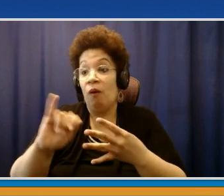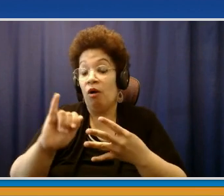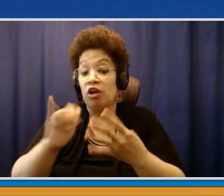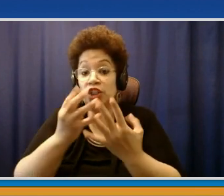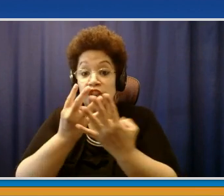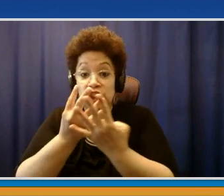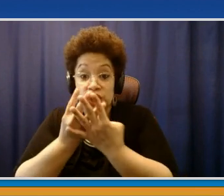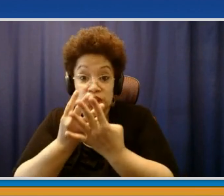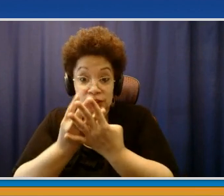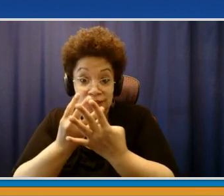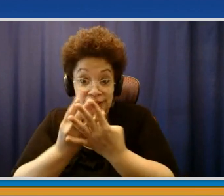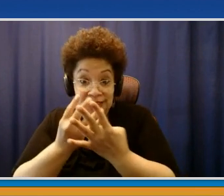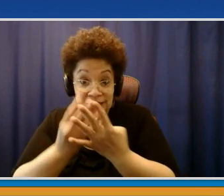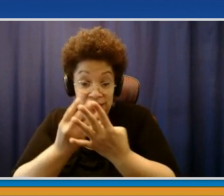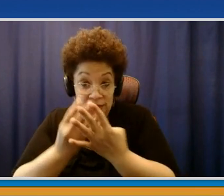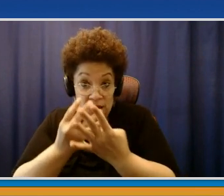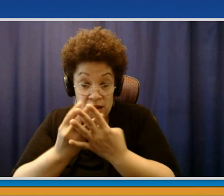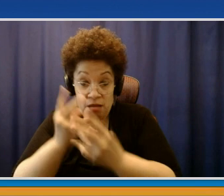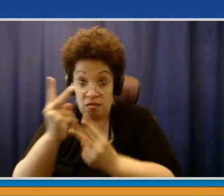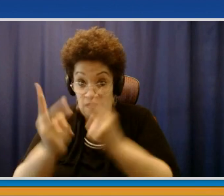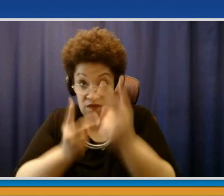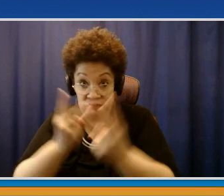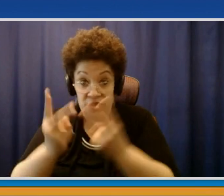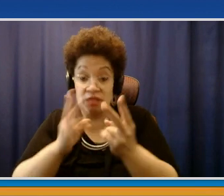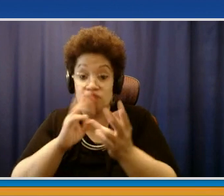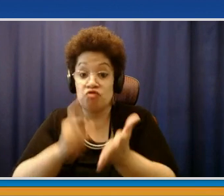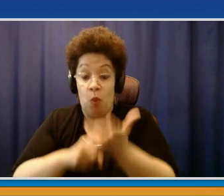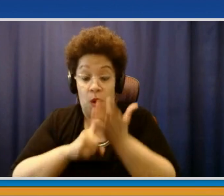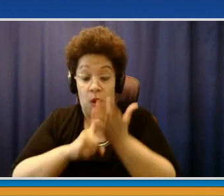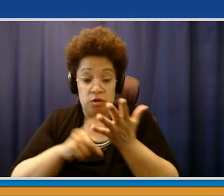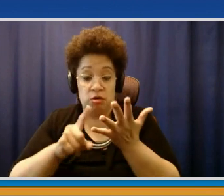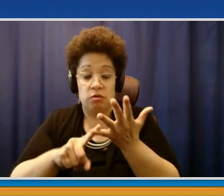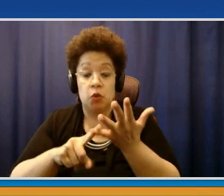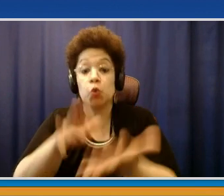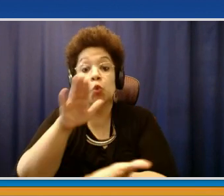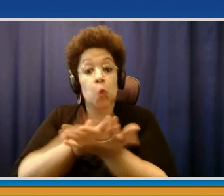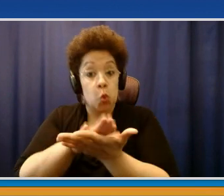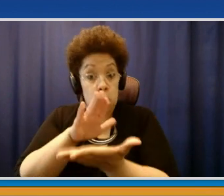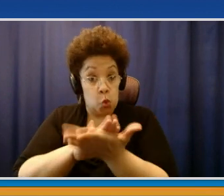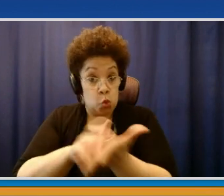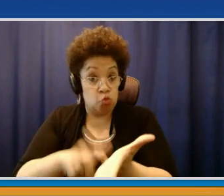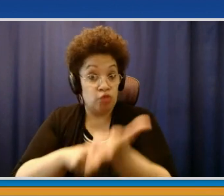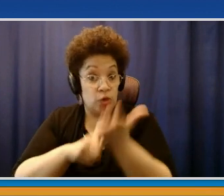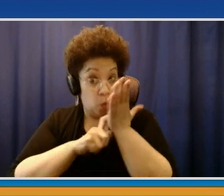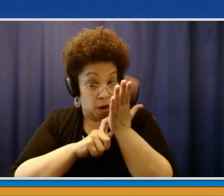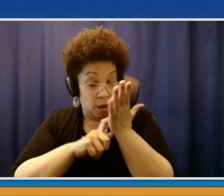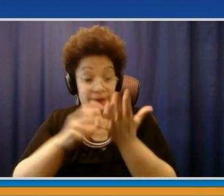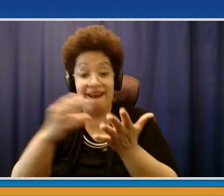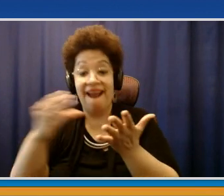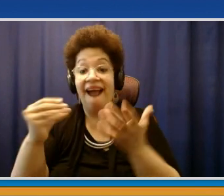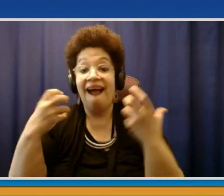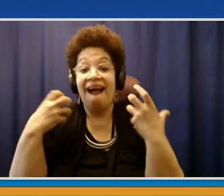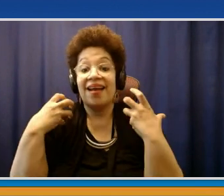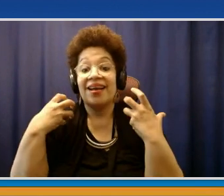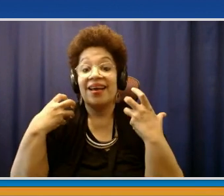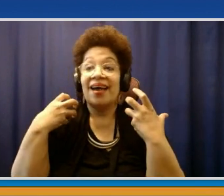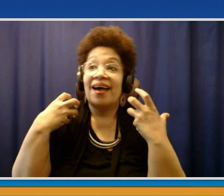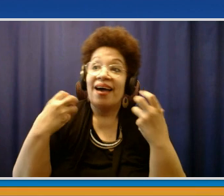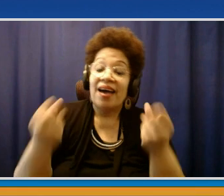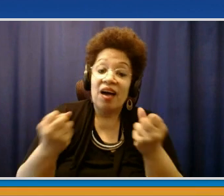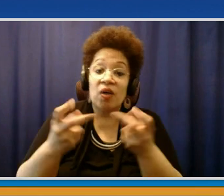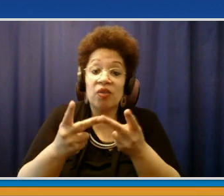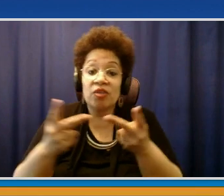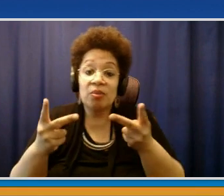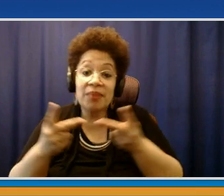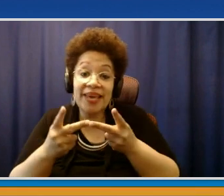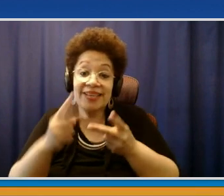institutions that are here in Westchester County, schools, and healthcare facilities across the state, hospitals and the like, in accordance